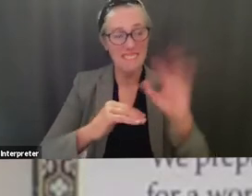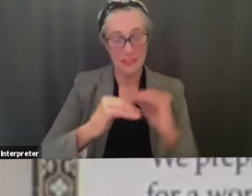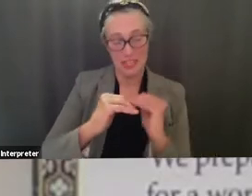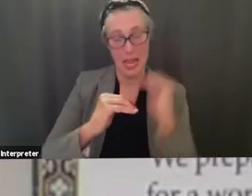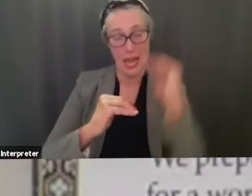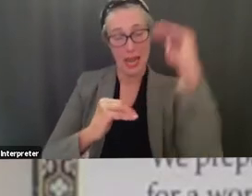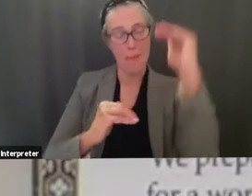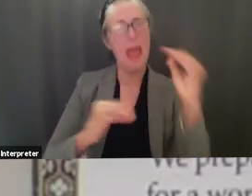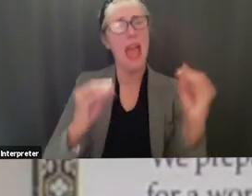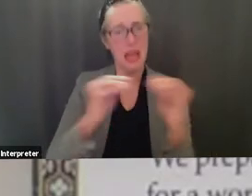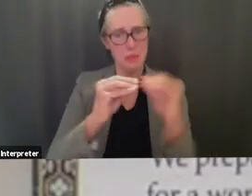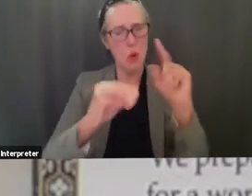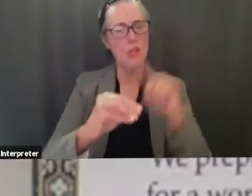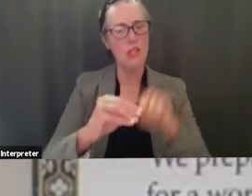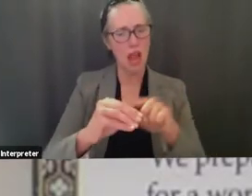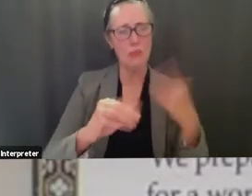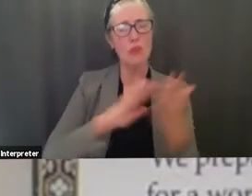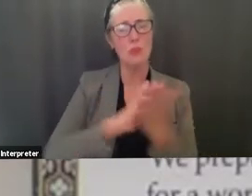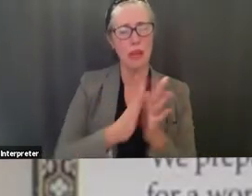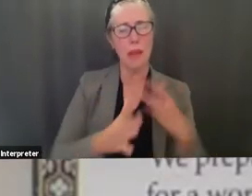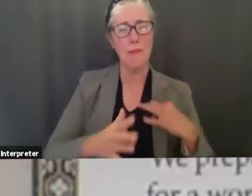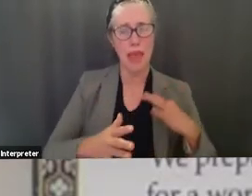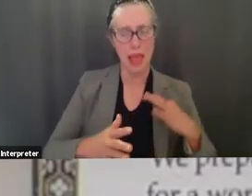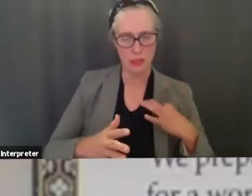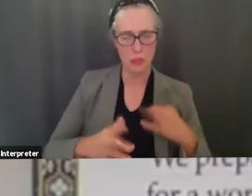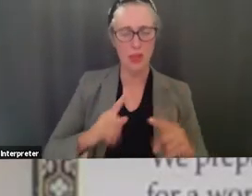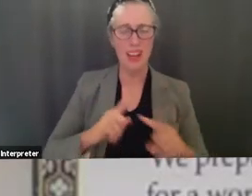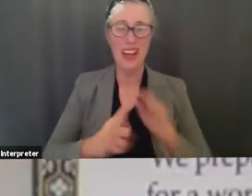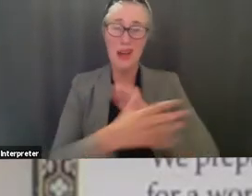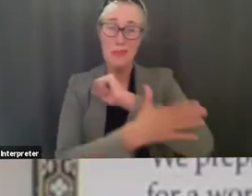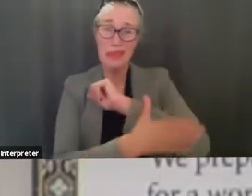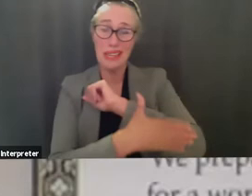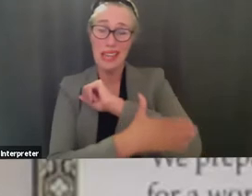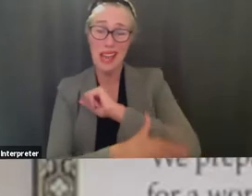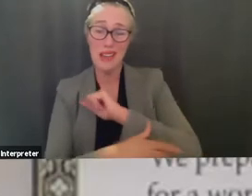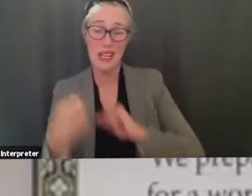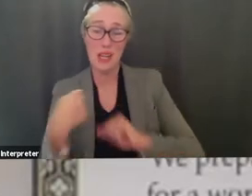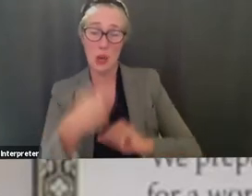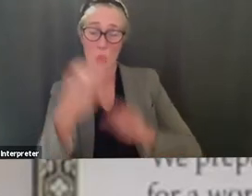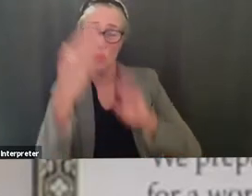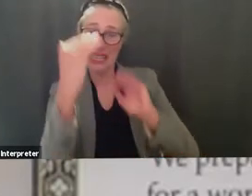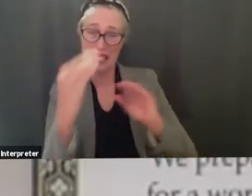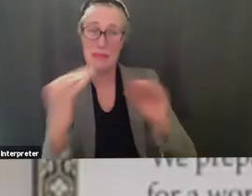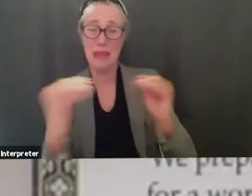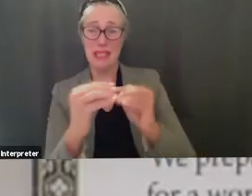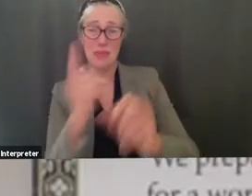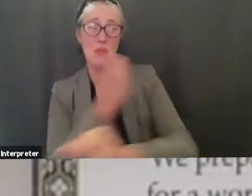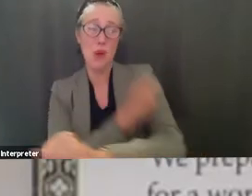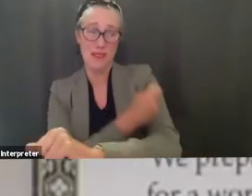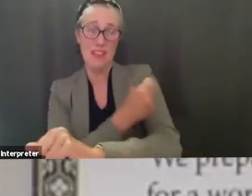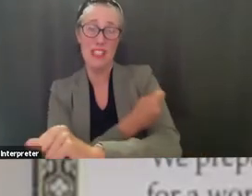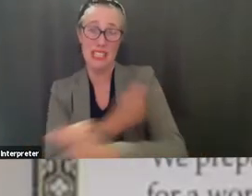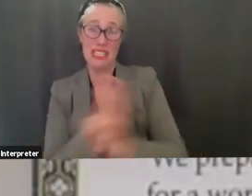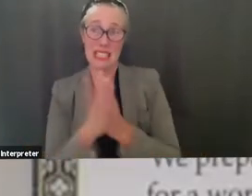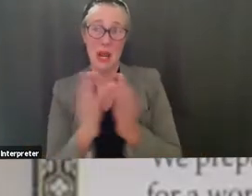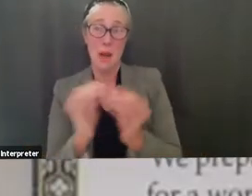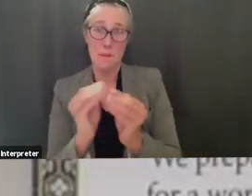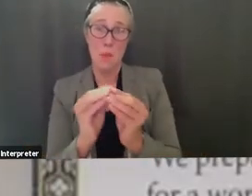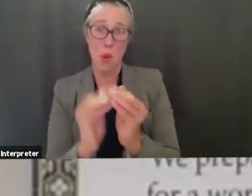that the rates of um immunization would be higher at this point